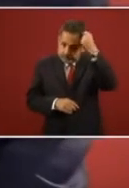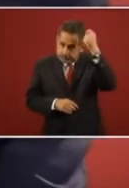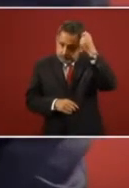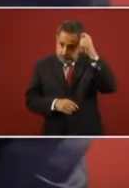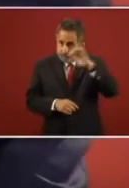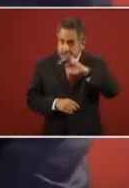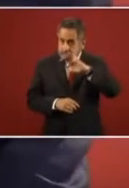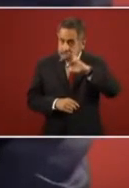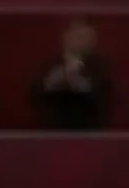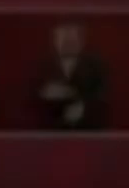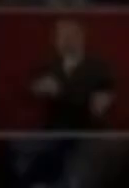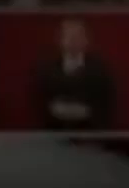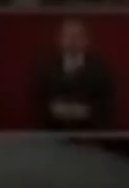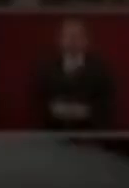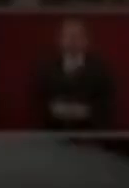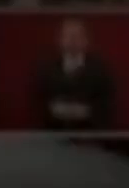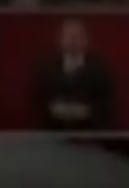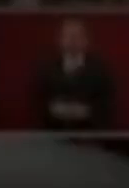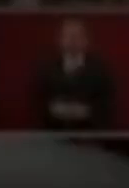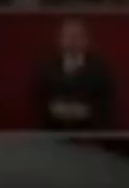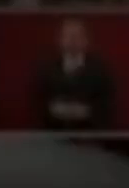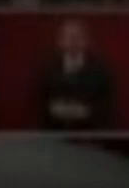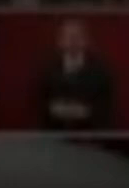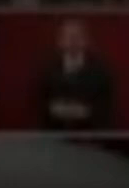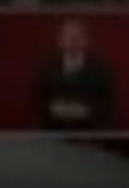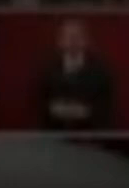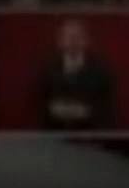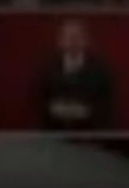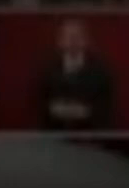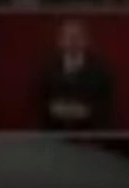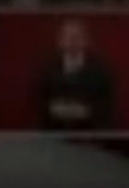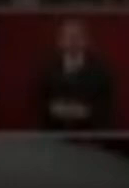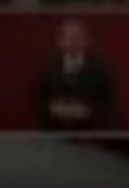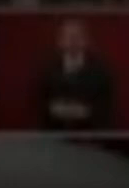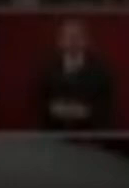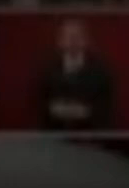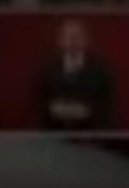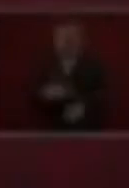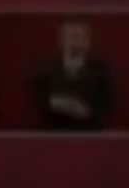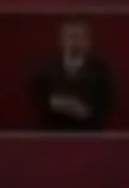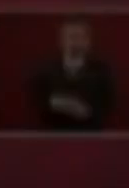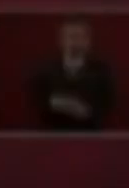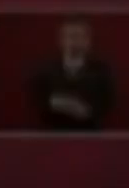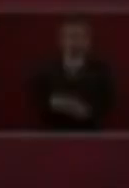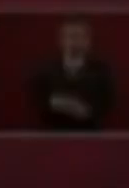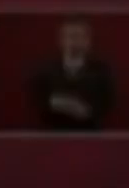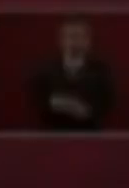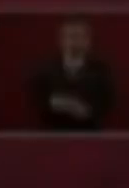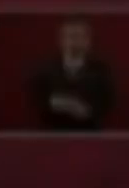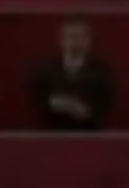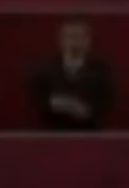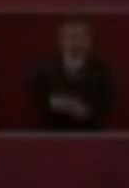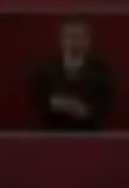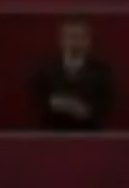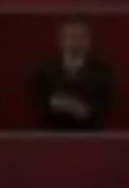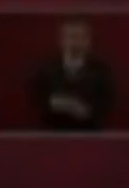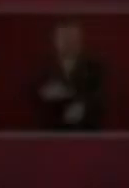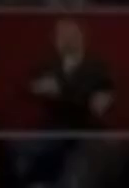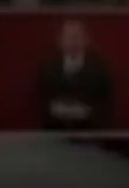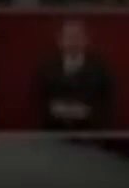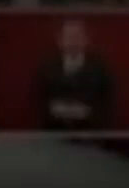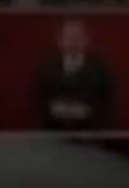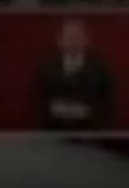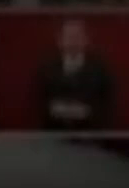so this was where they they wanted to build a uh airport in the middle of some boggy land